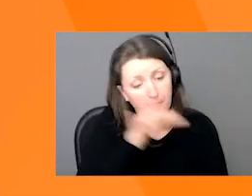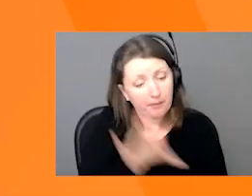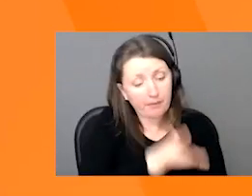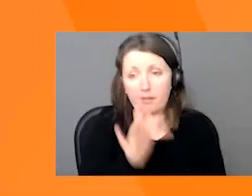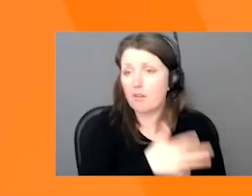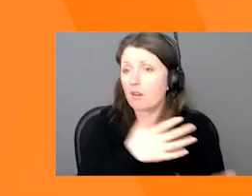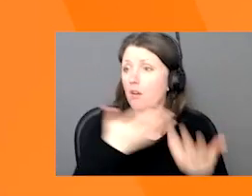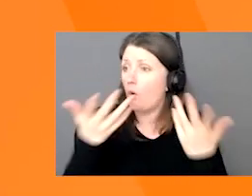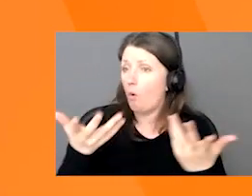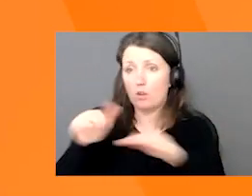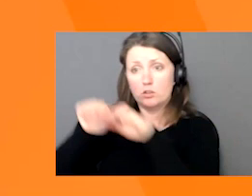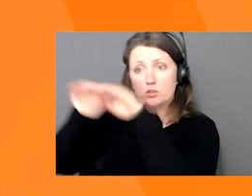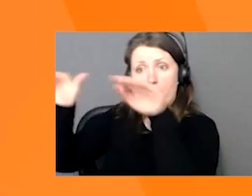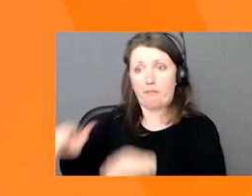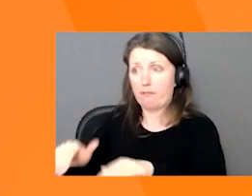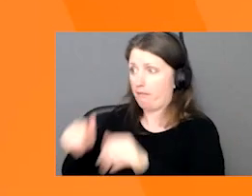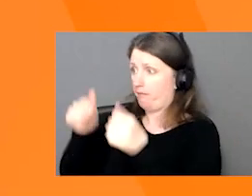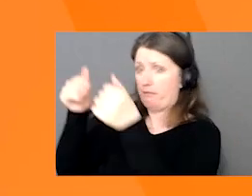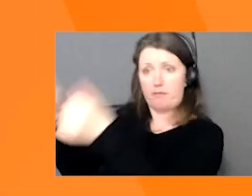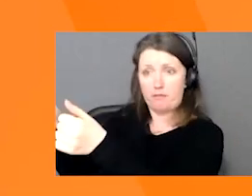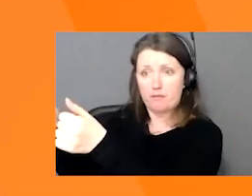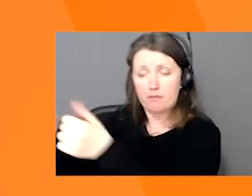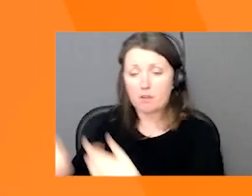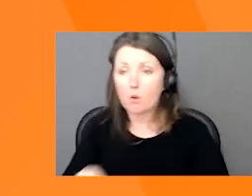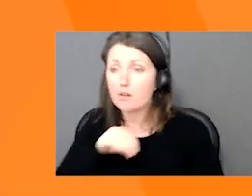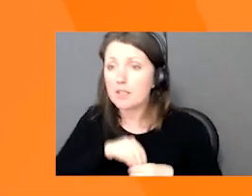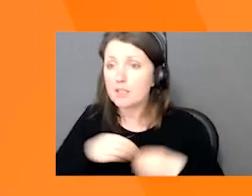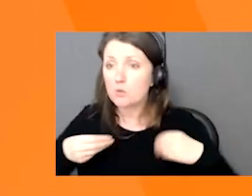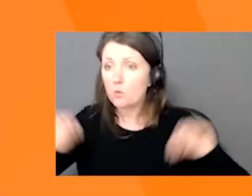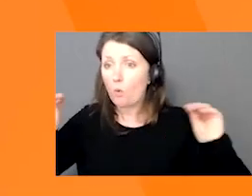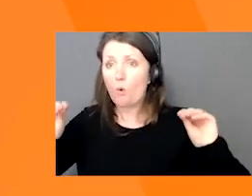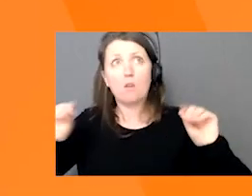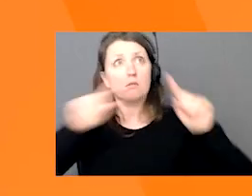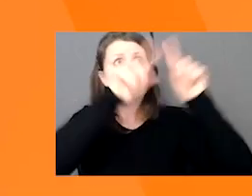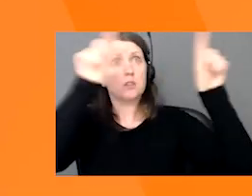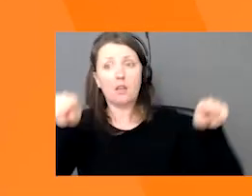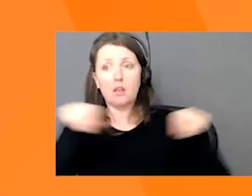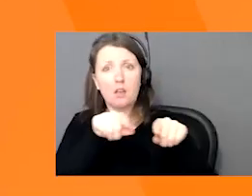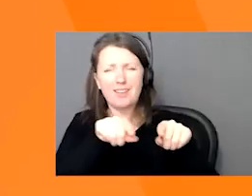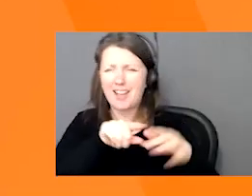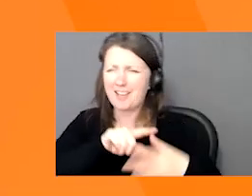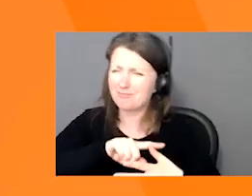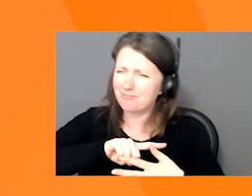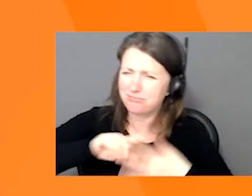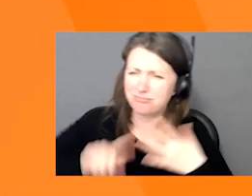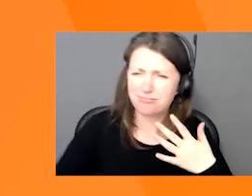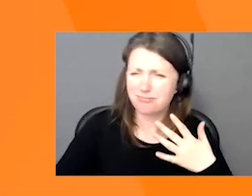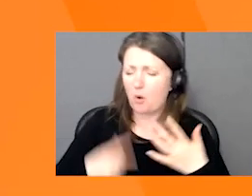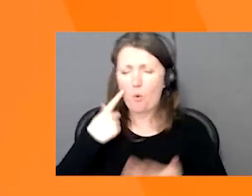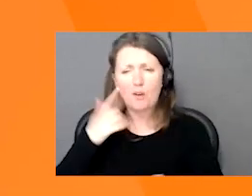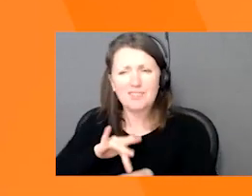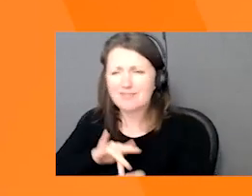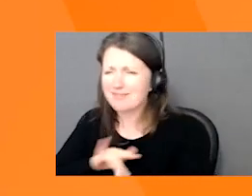management, flyers, in-store advertising, online sales platform, and accurate pharmaceutical dispensing.